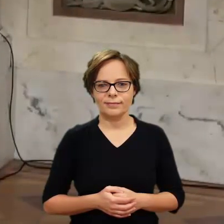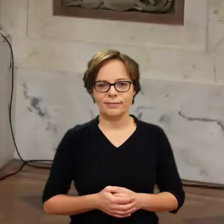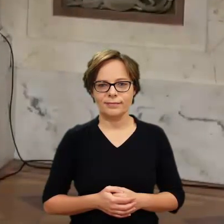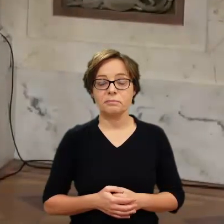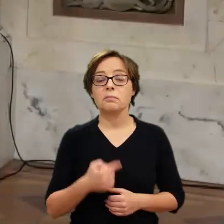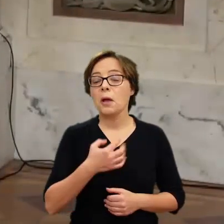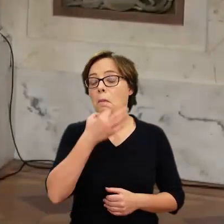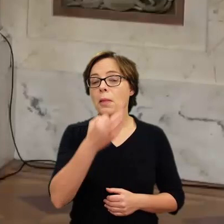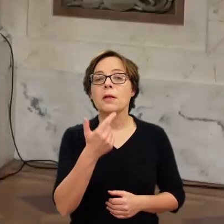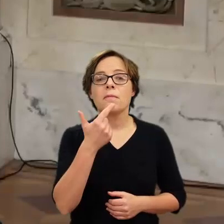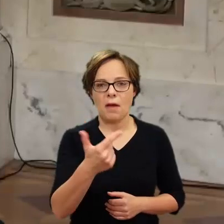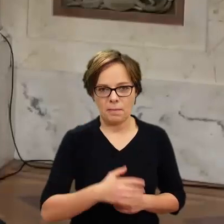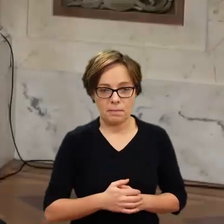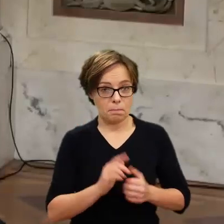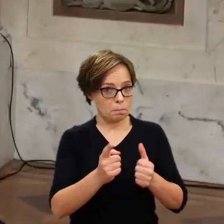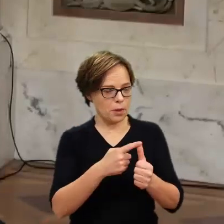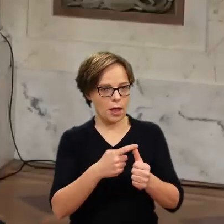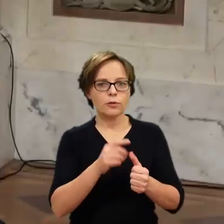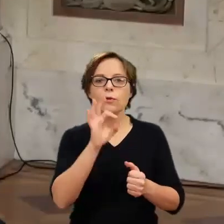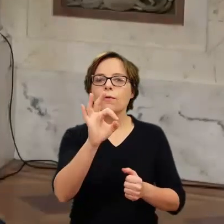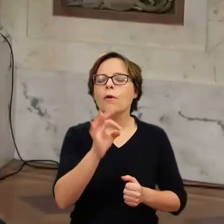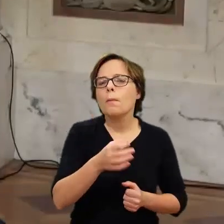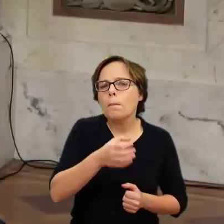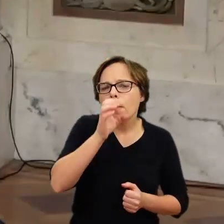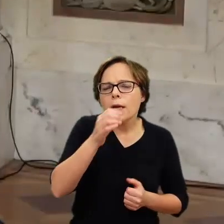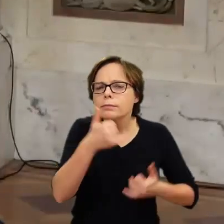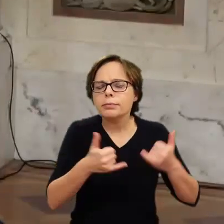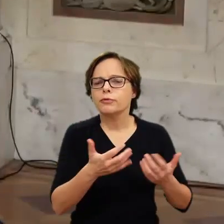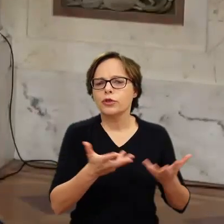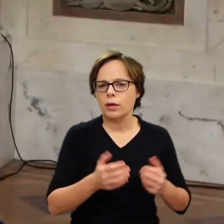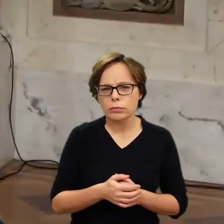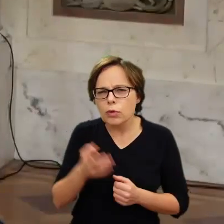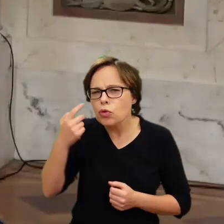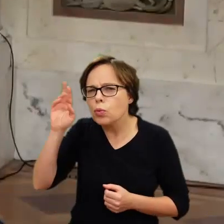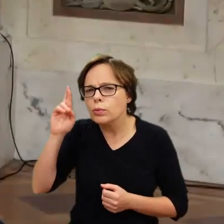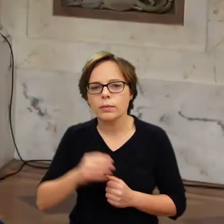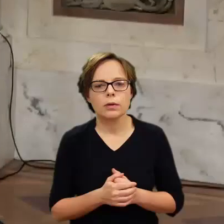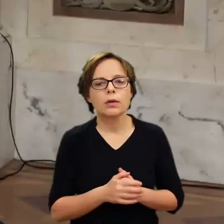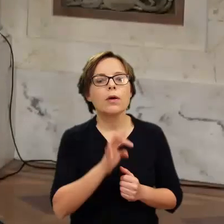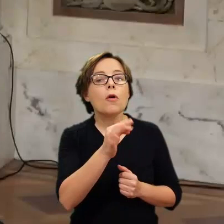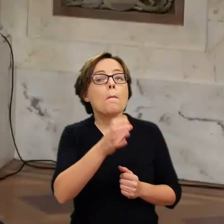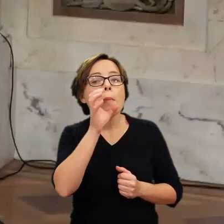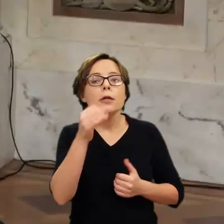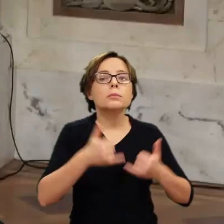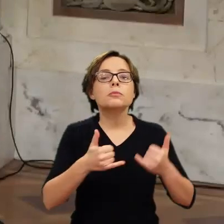Kolekcja mam dwa pytania. Gdzie jest Twoja koktajl? Gdzie jest Twoja koktajl?